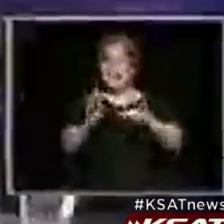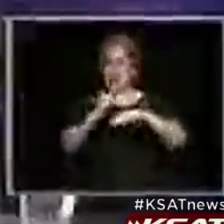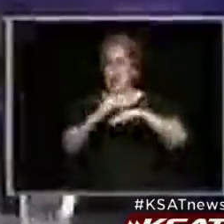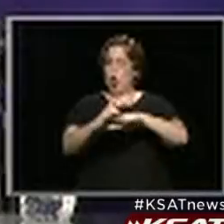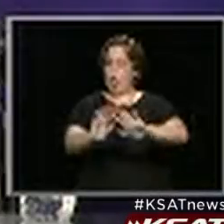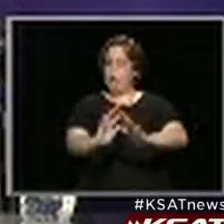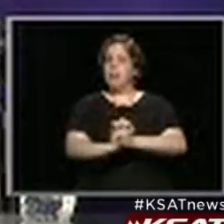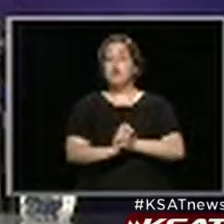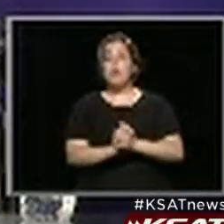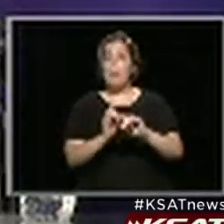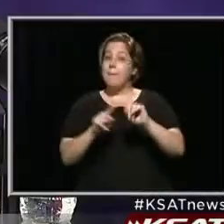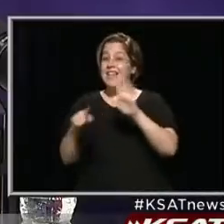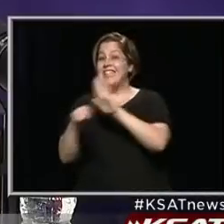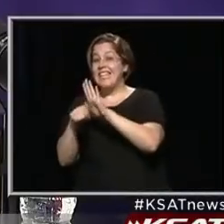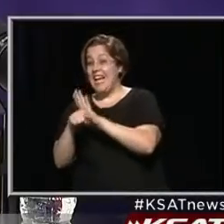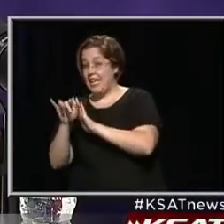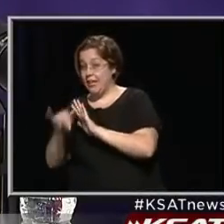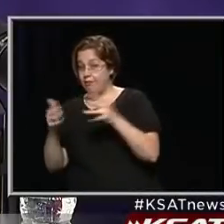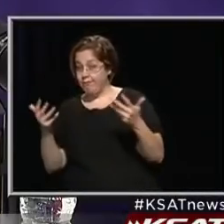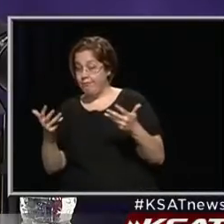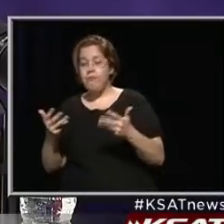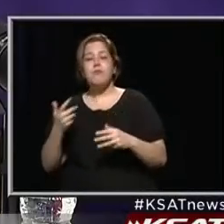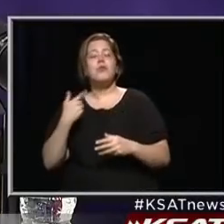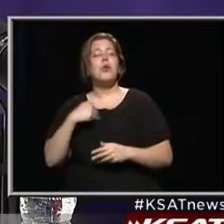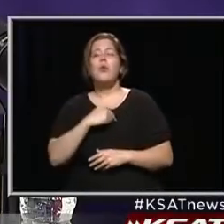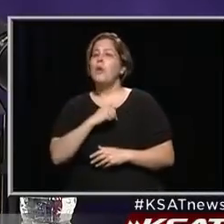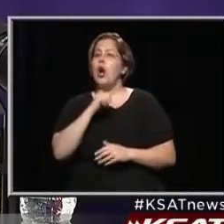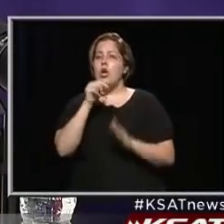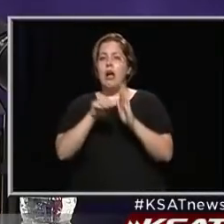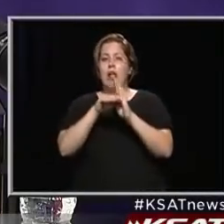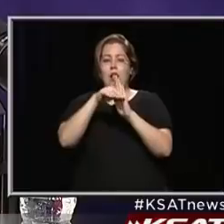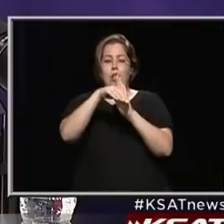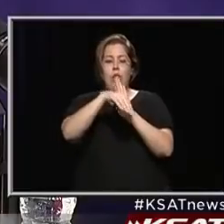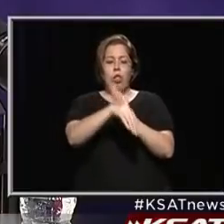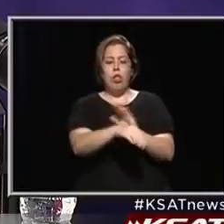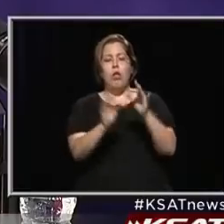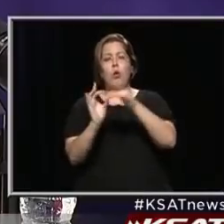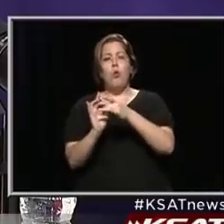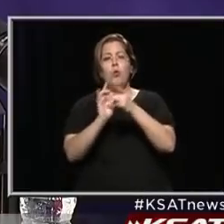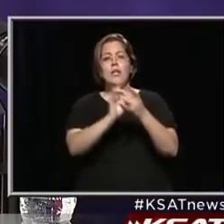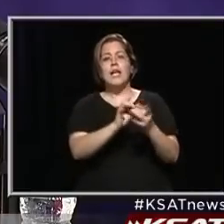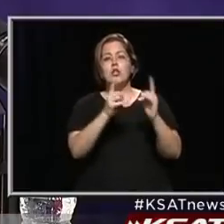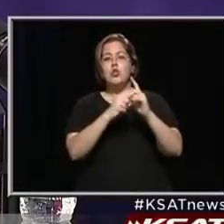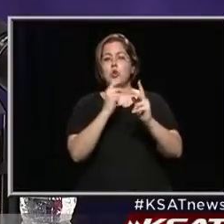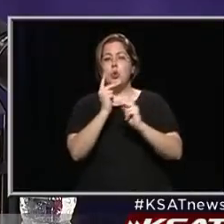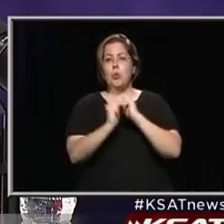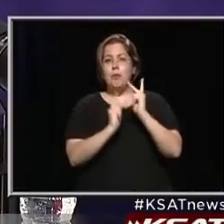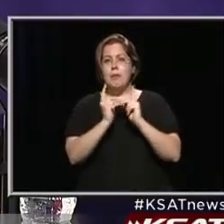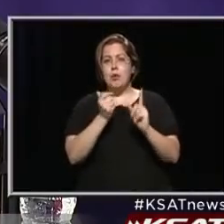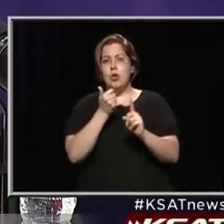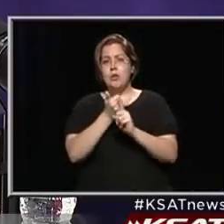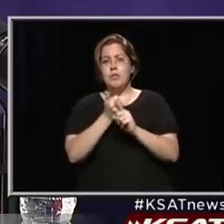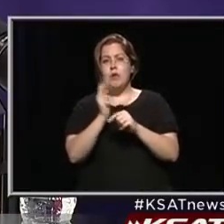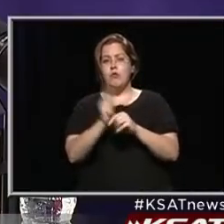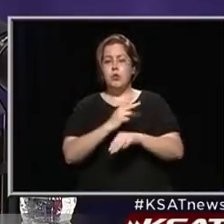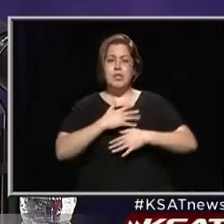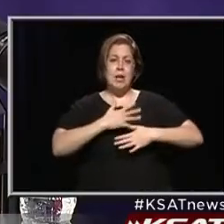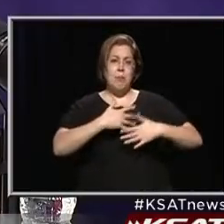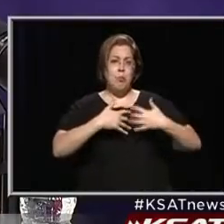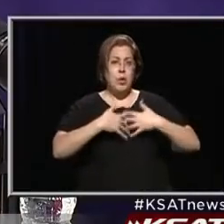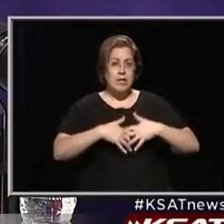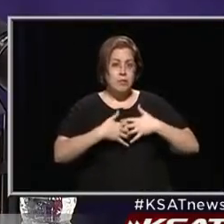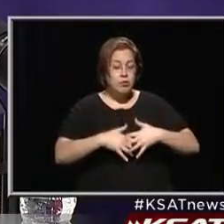But the bad part of that is that we are not declining in terms of people that are on ventilators